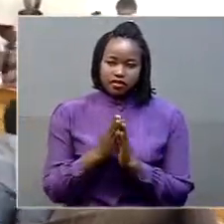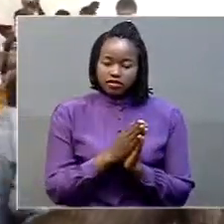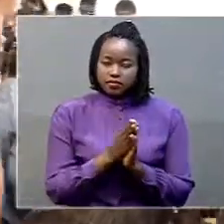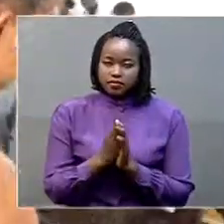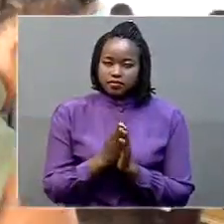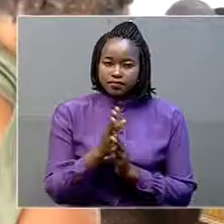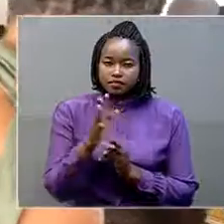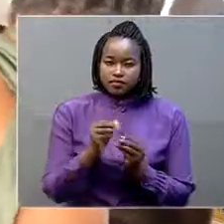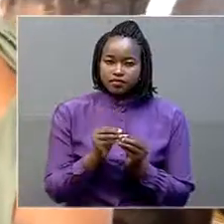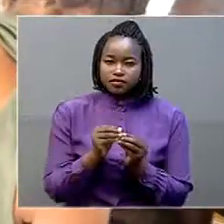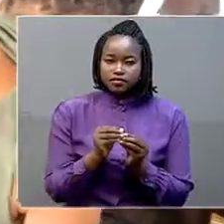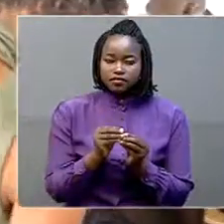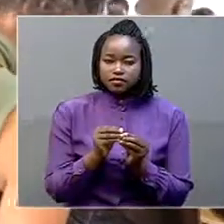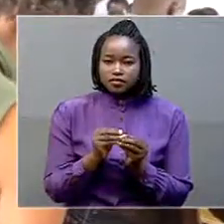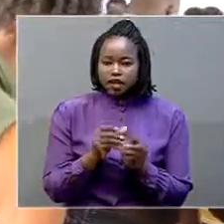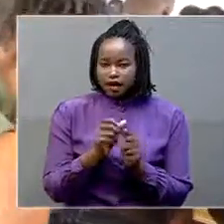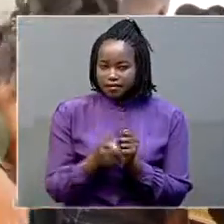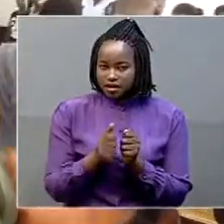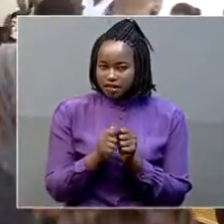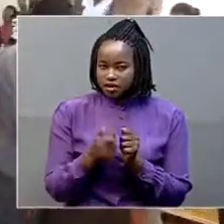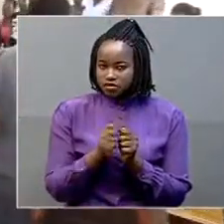in Kabera Maido.